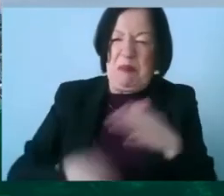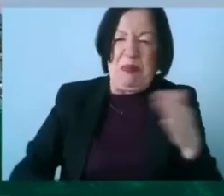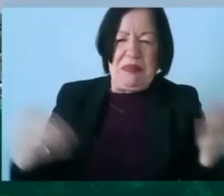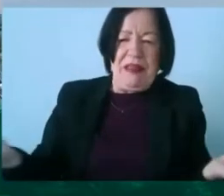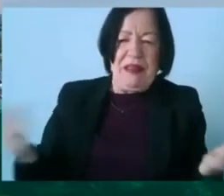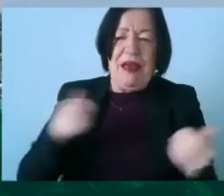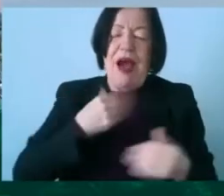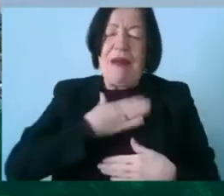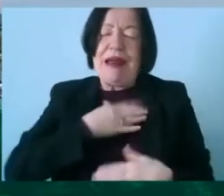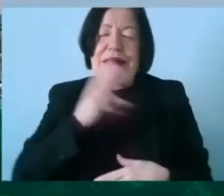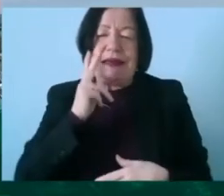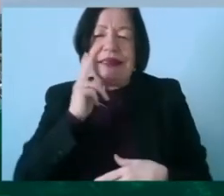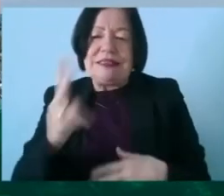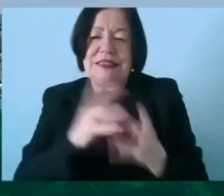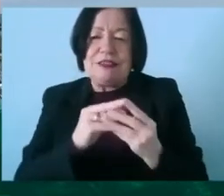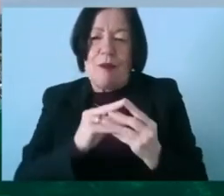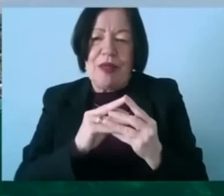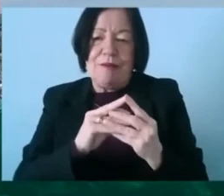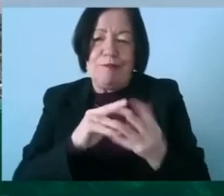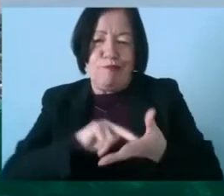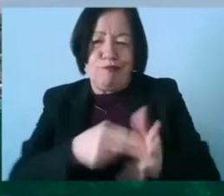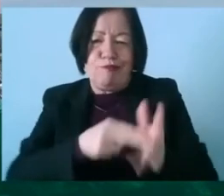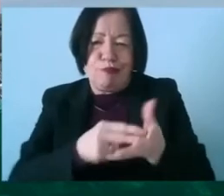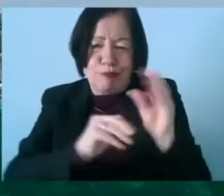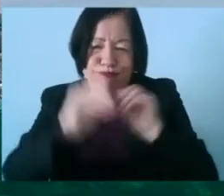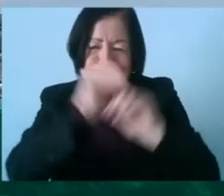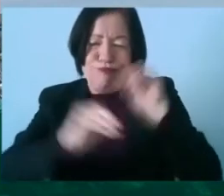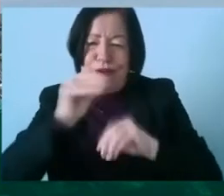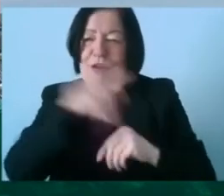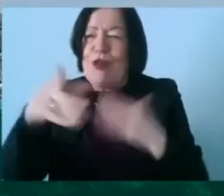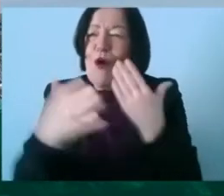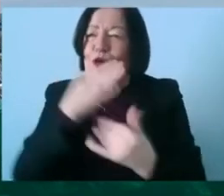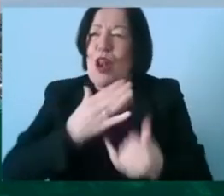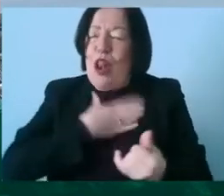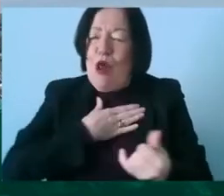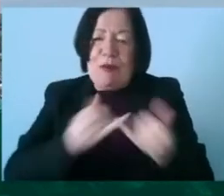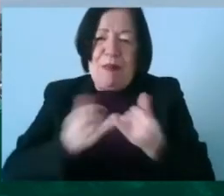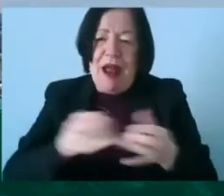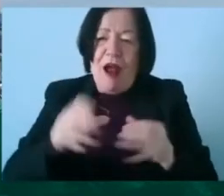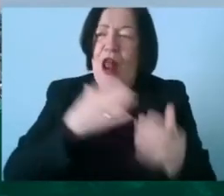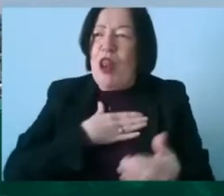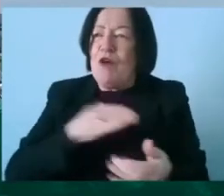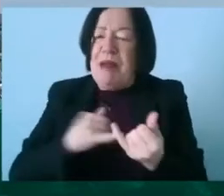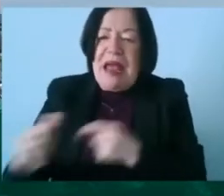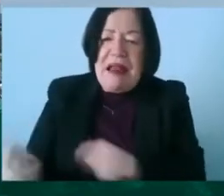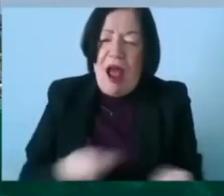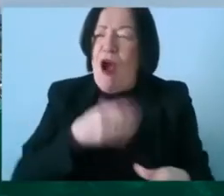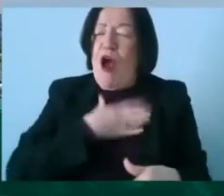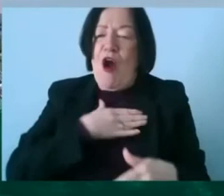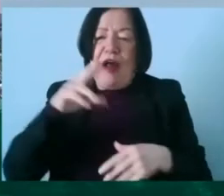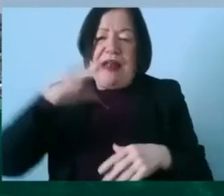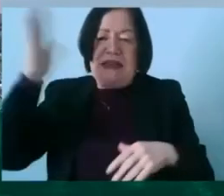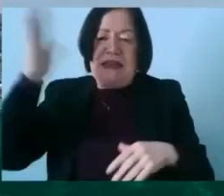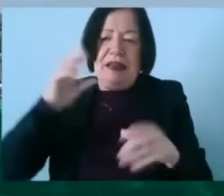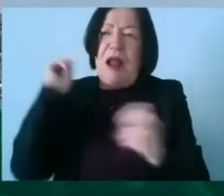would like to see something put in place for those youths who love to kick the ball or love to play hockey or love to play netball love to